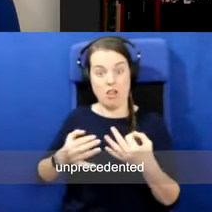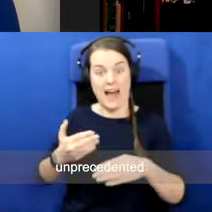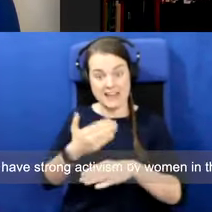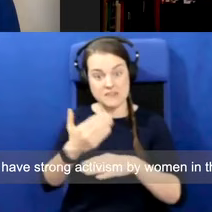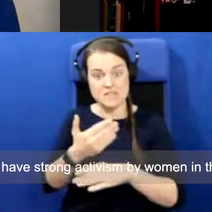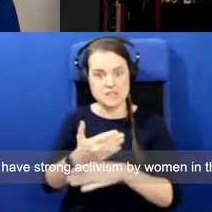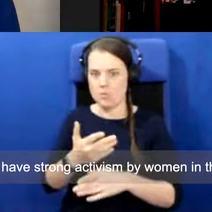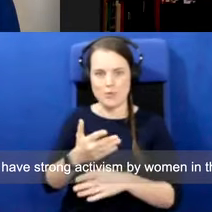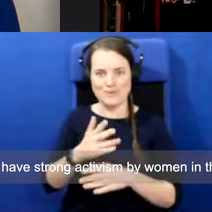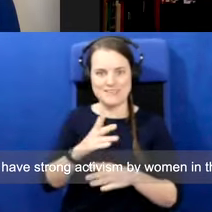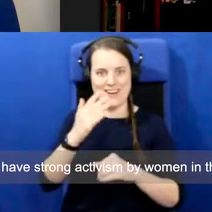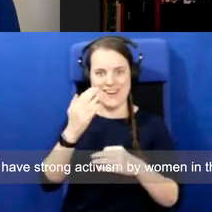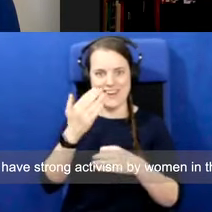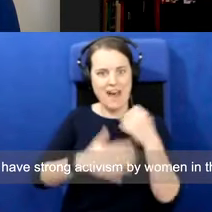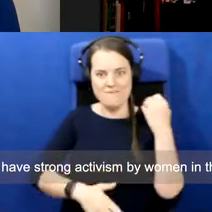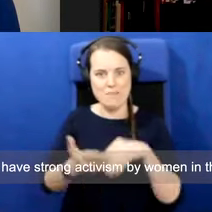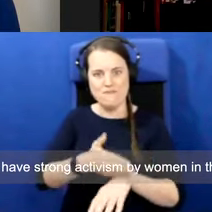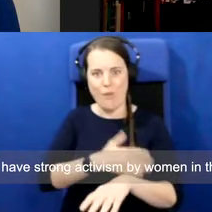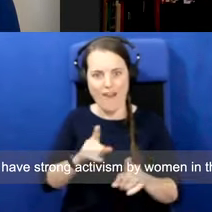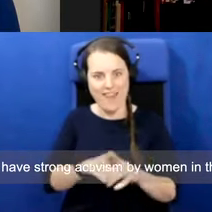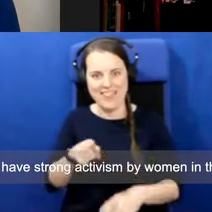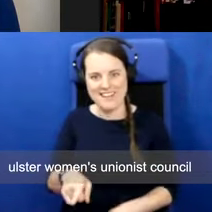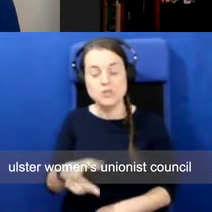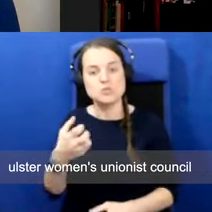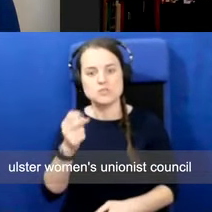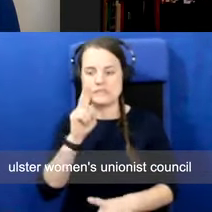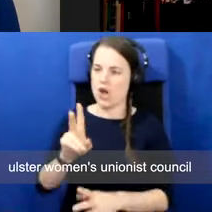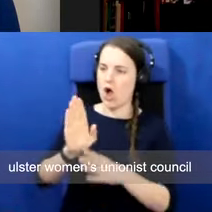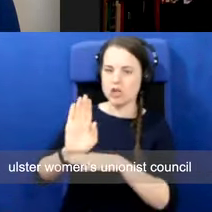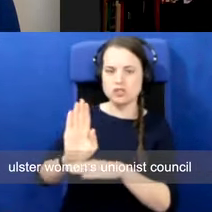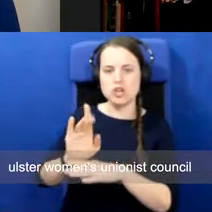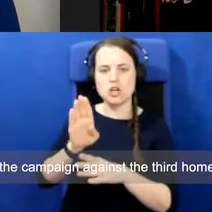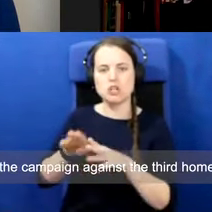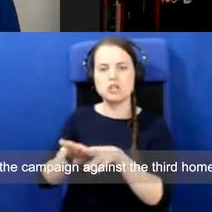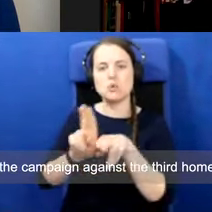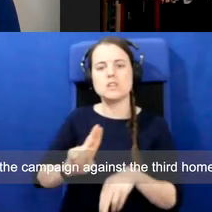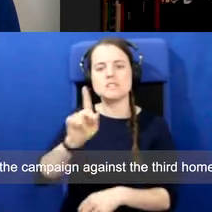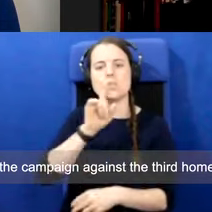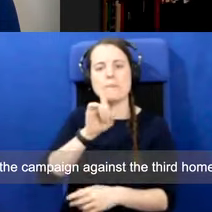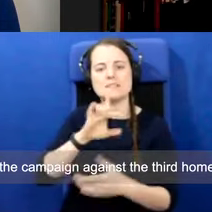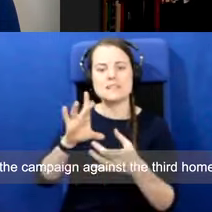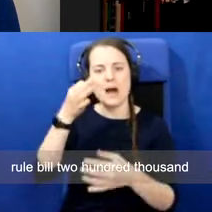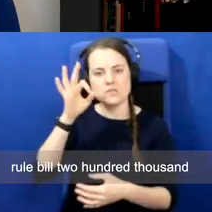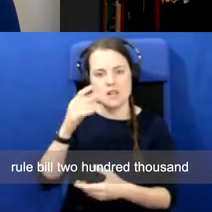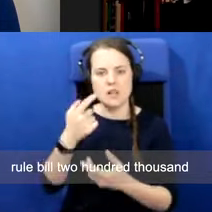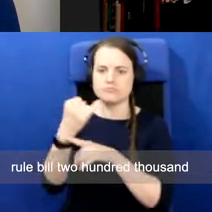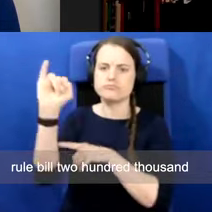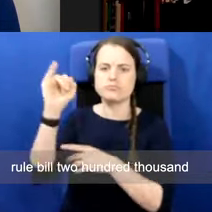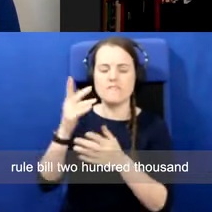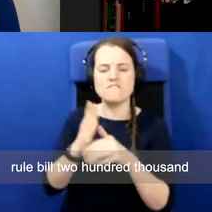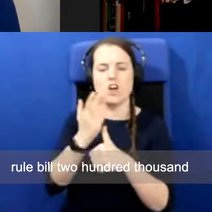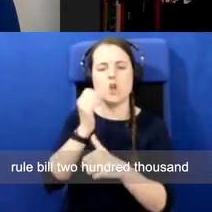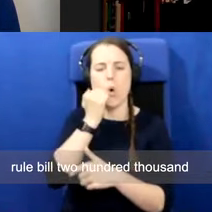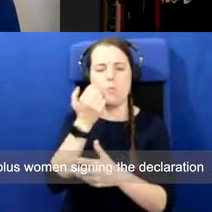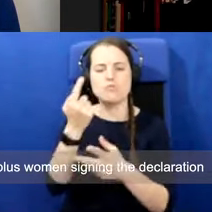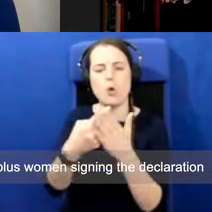strong activism by women in the Ulster Women's Unionist Council in the campaign against the Third Home Rule Bill. 200,000